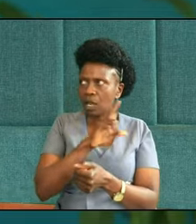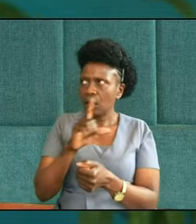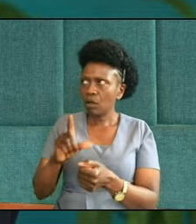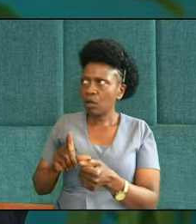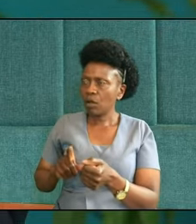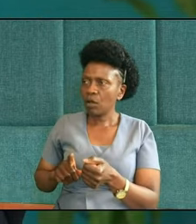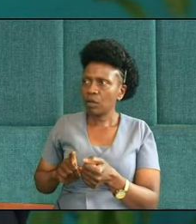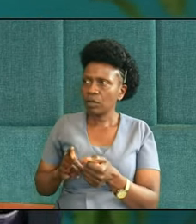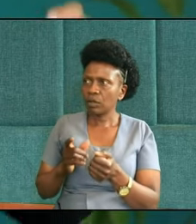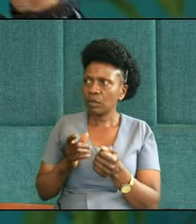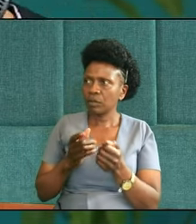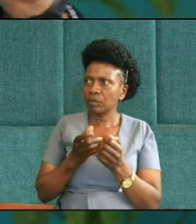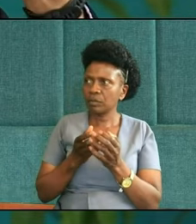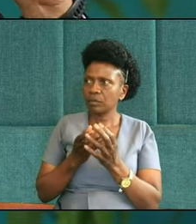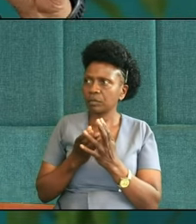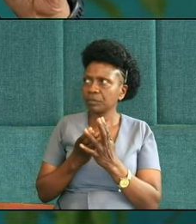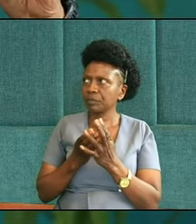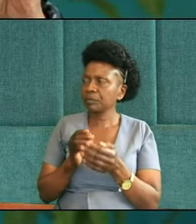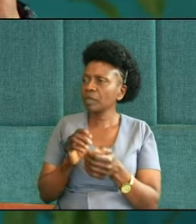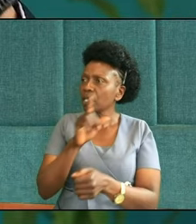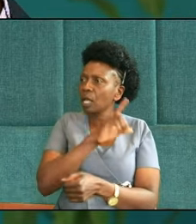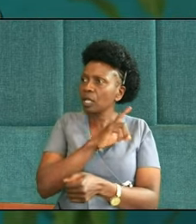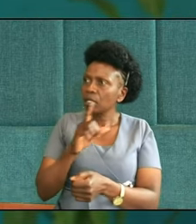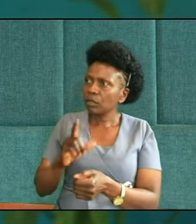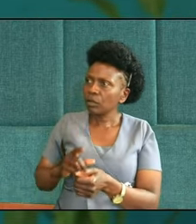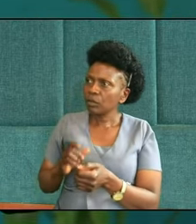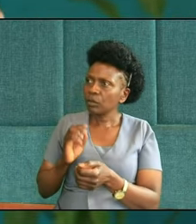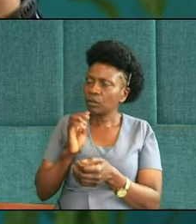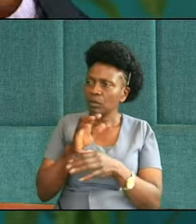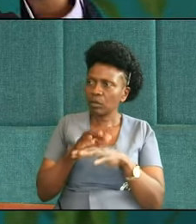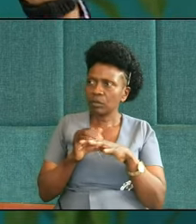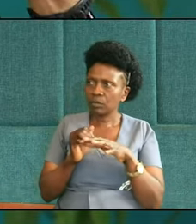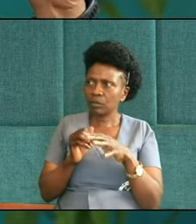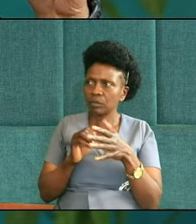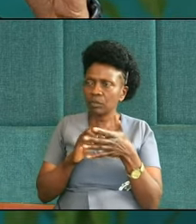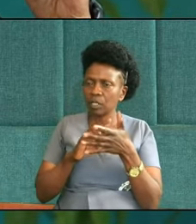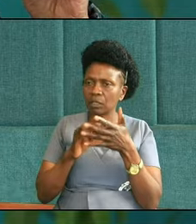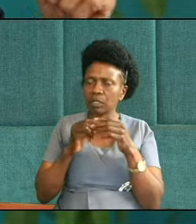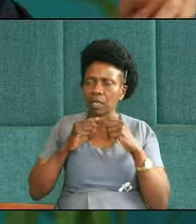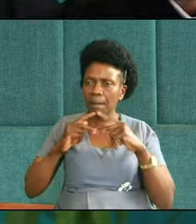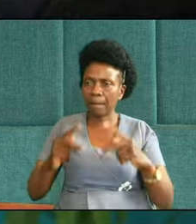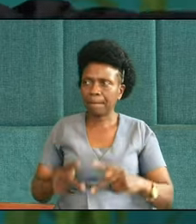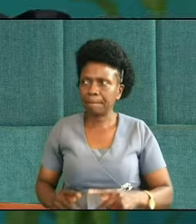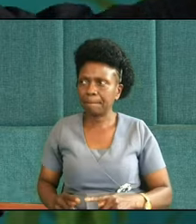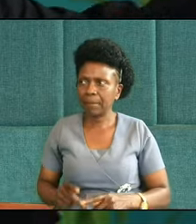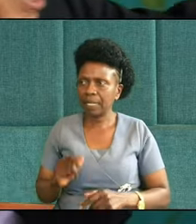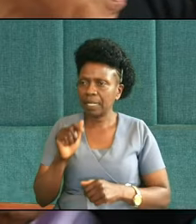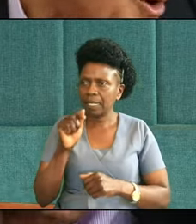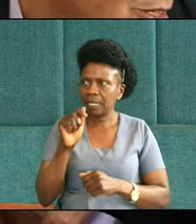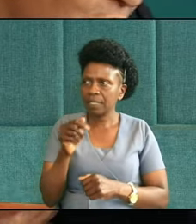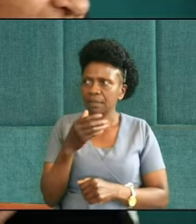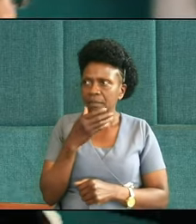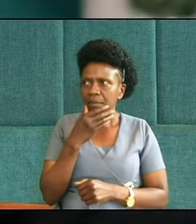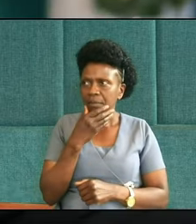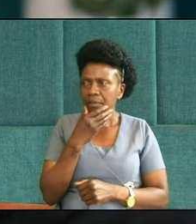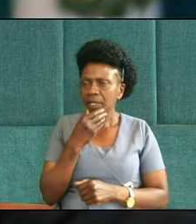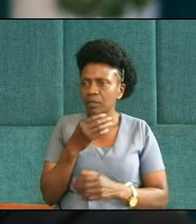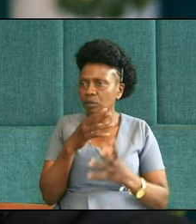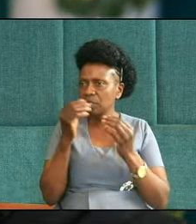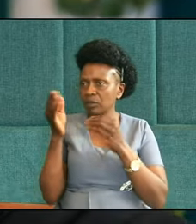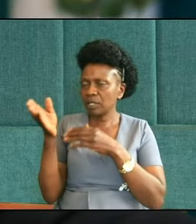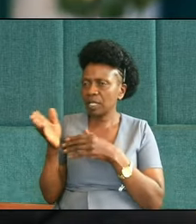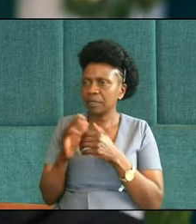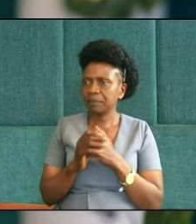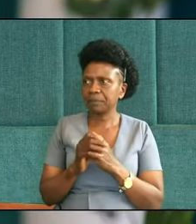will record, God will take note, when He registers the peoples, this one was born there.